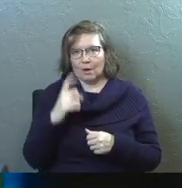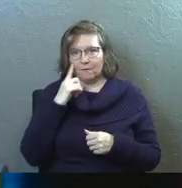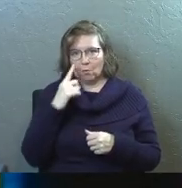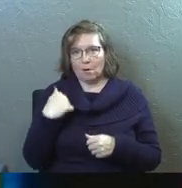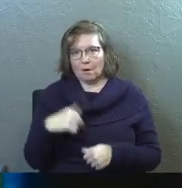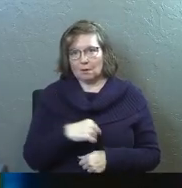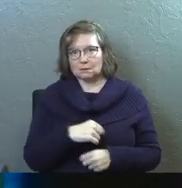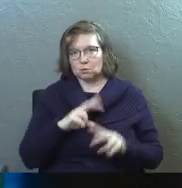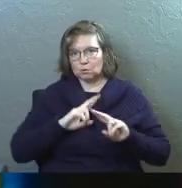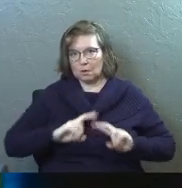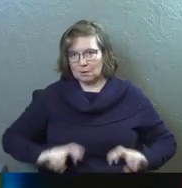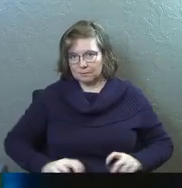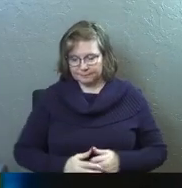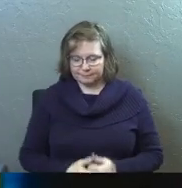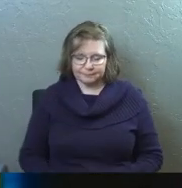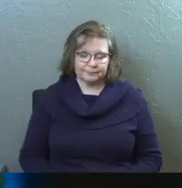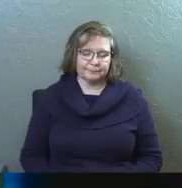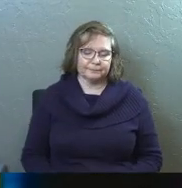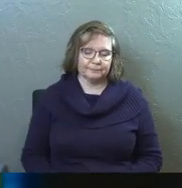for us.